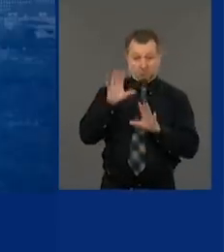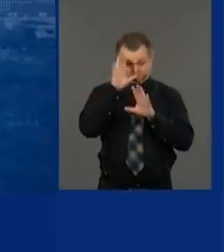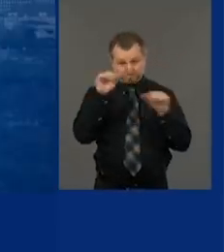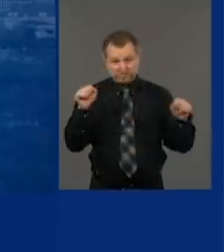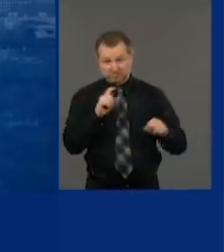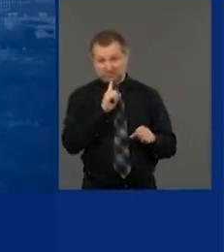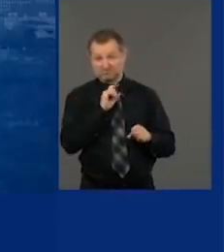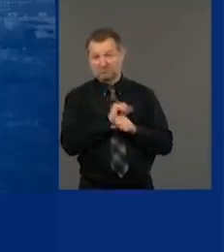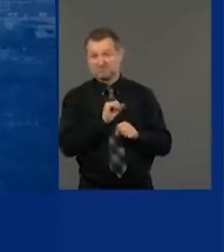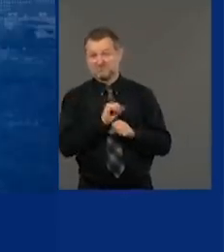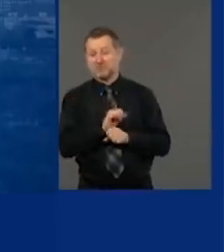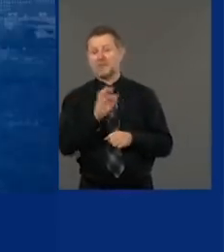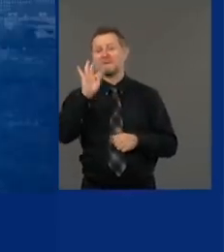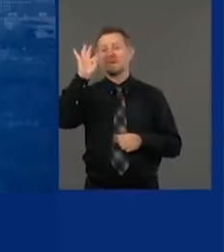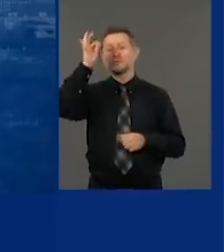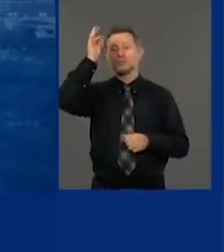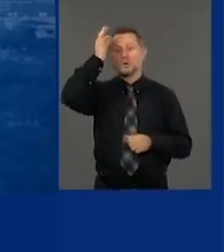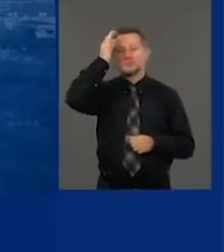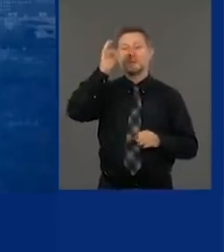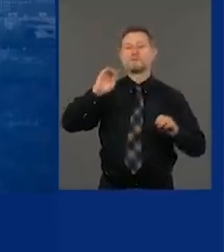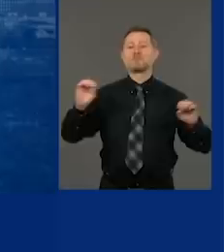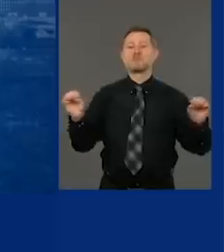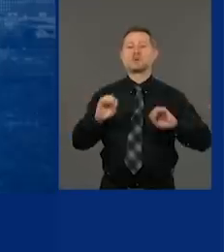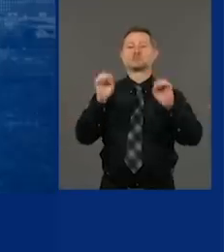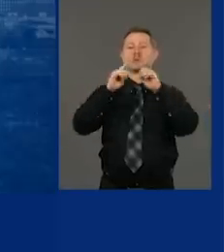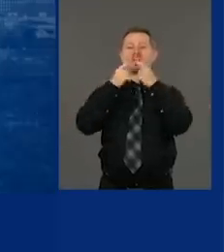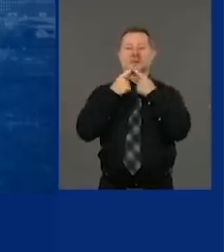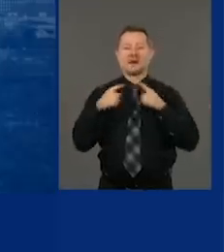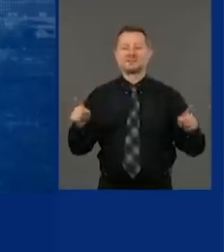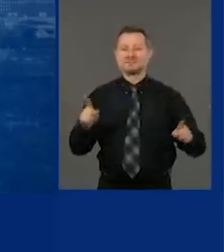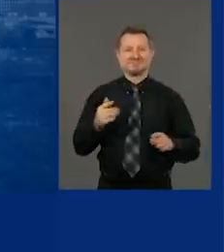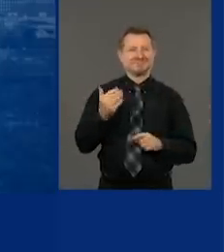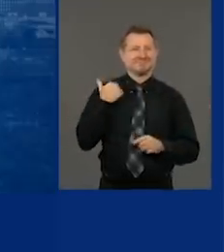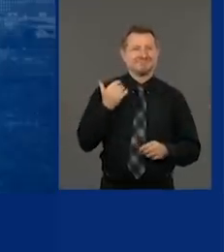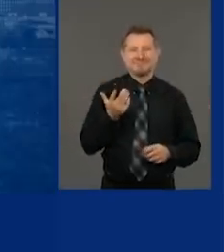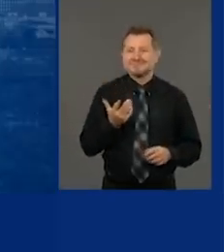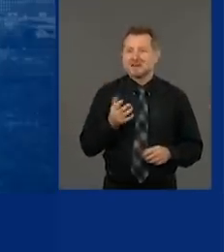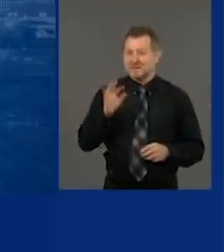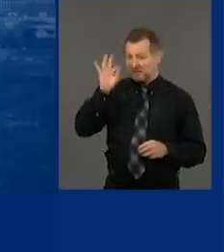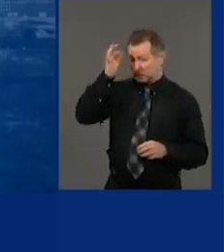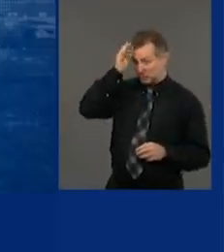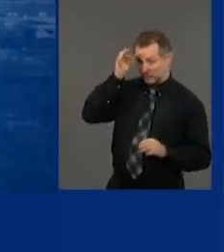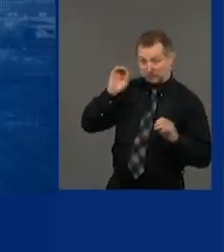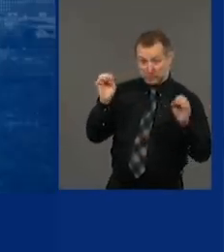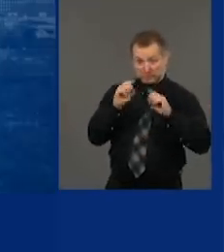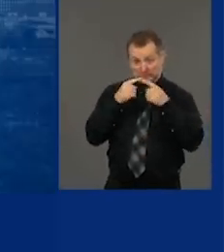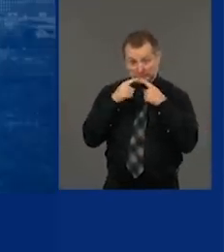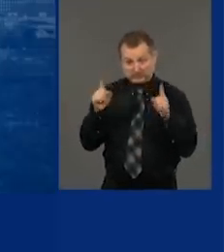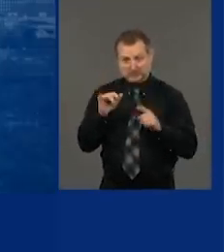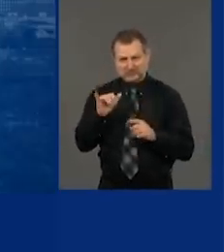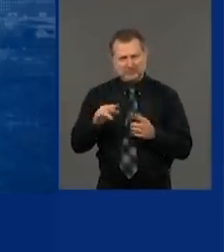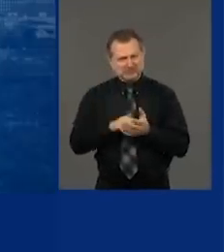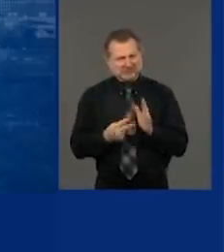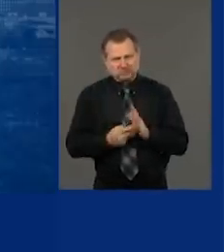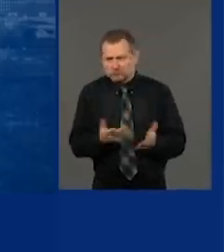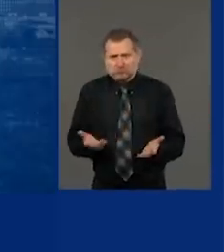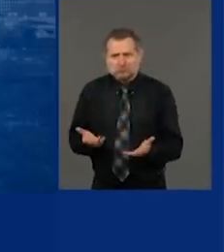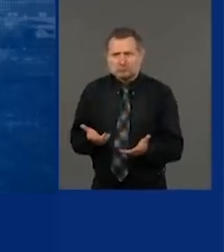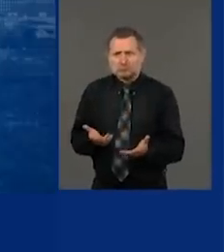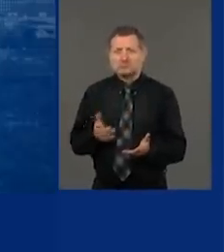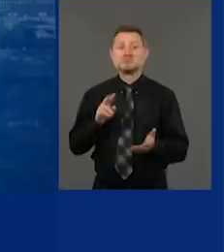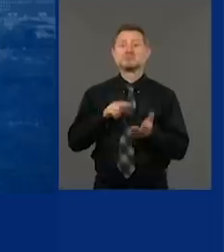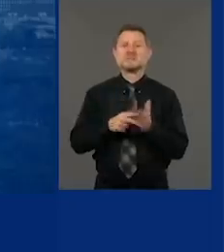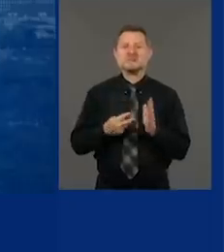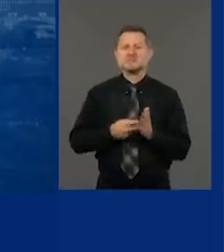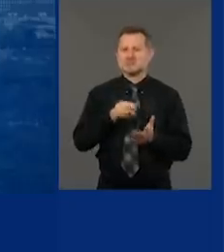a federal emergency declaration. You know what a federal emergency declaration means? It means a